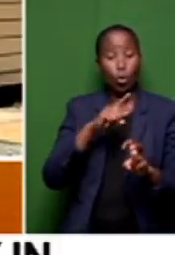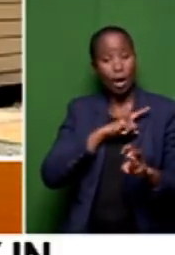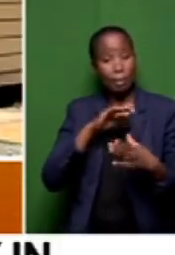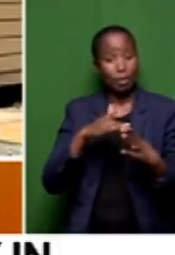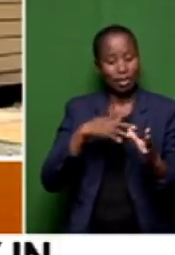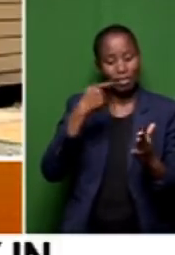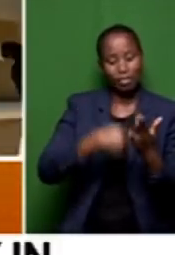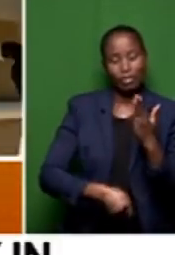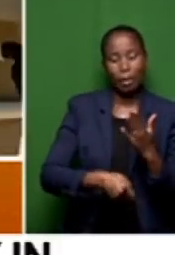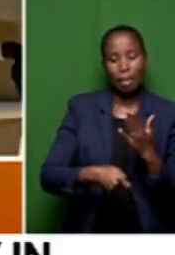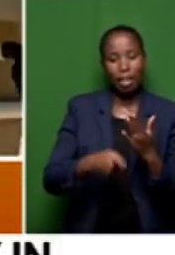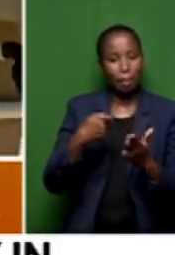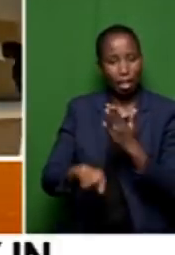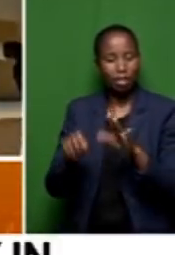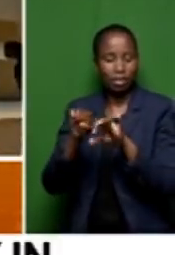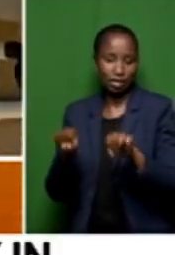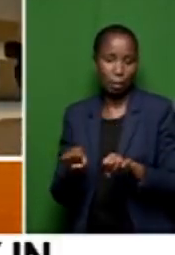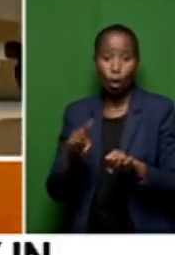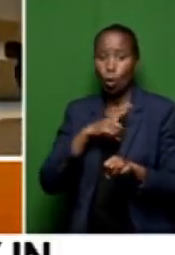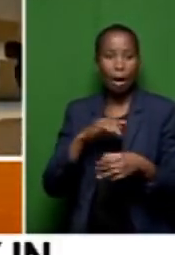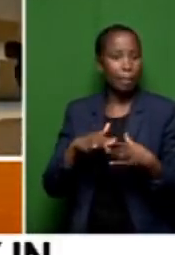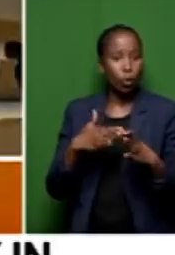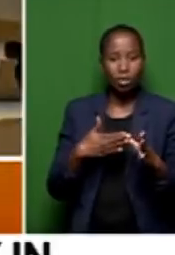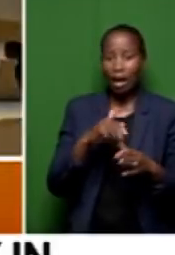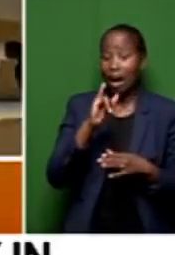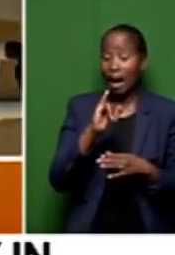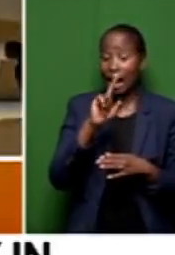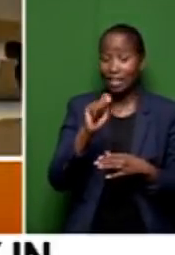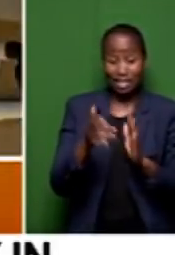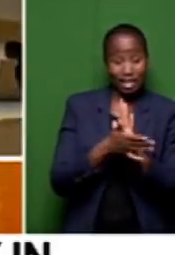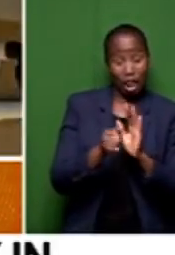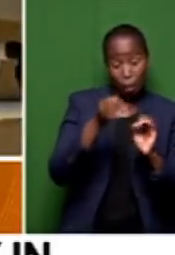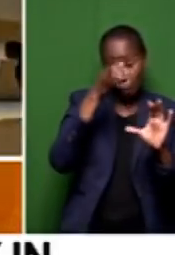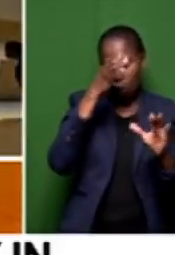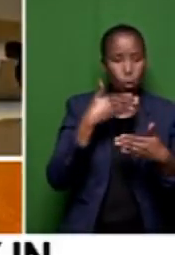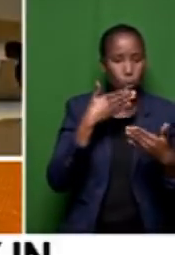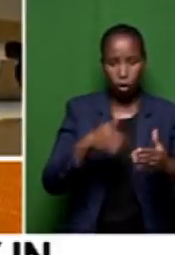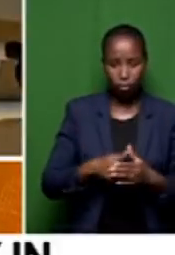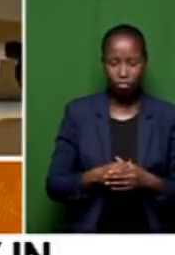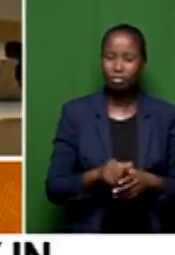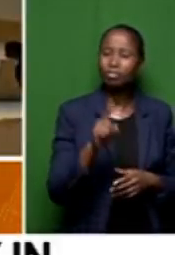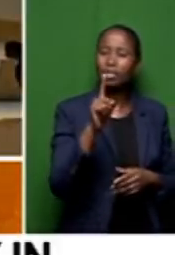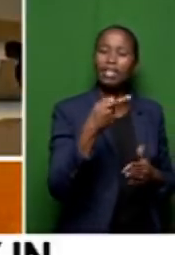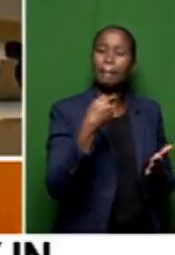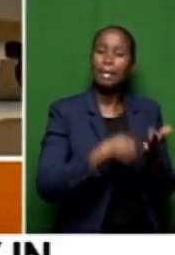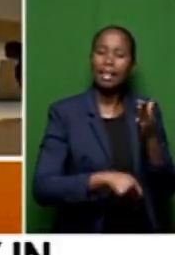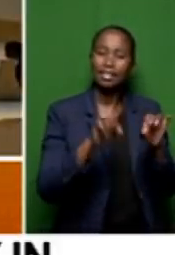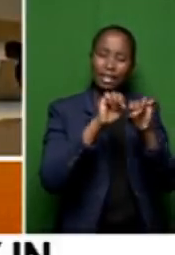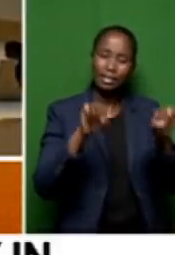that we have, because we don't have the necessary IT skill. So, what is the solution to the billing system? Where is the ICT manager?